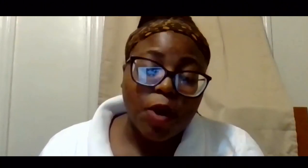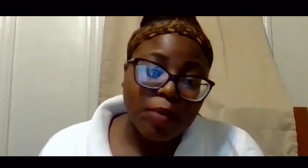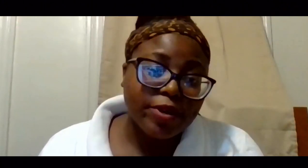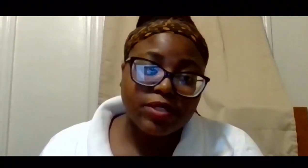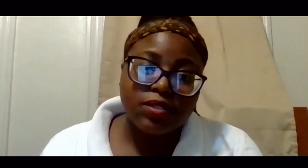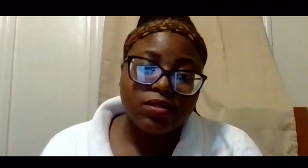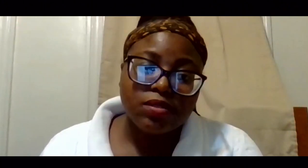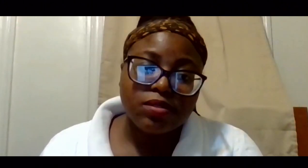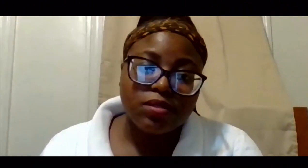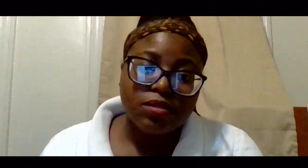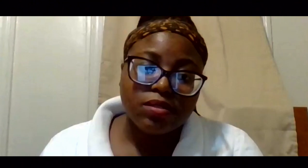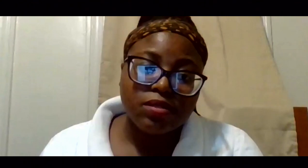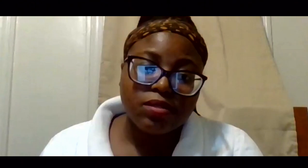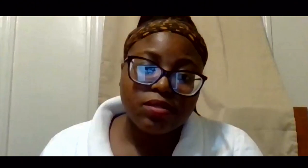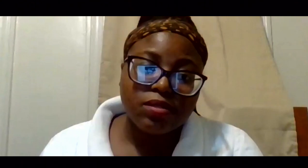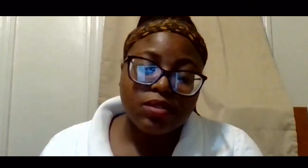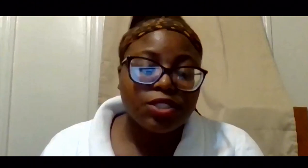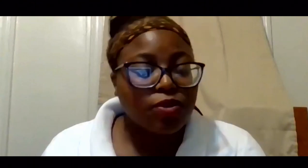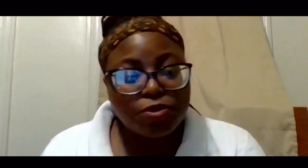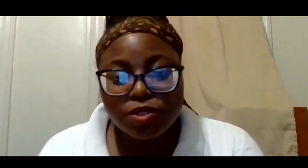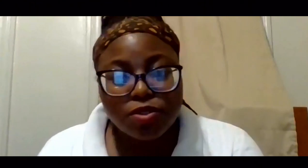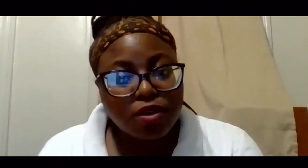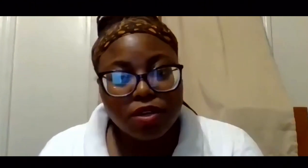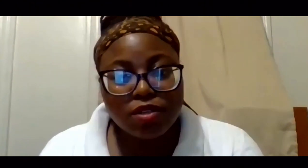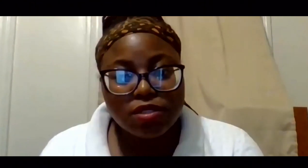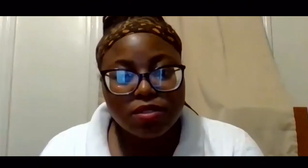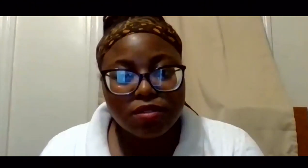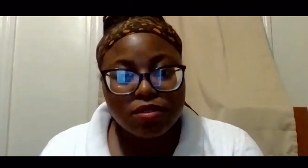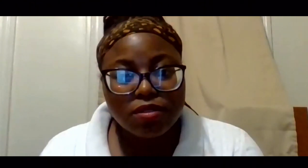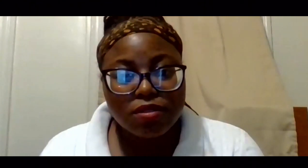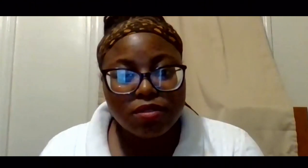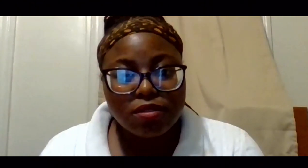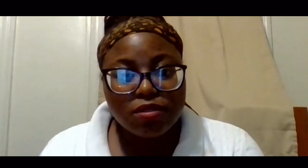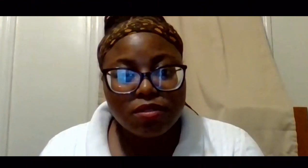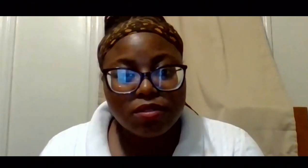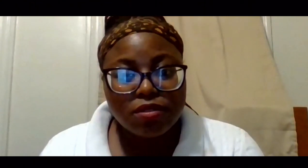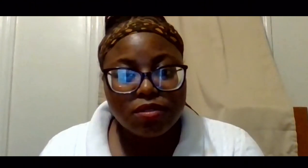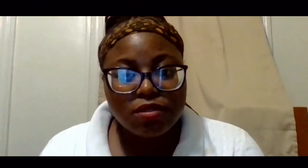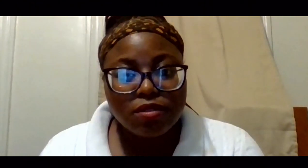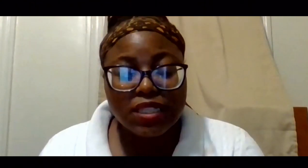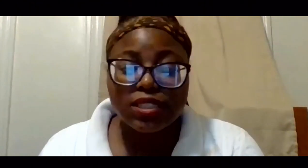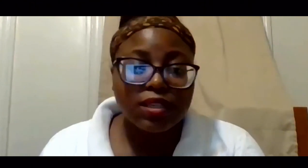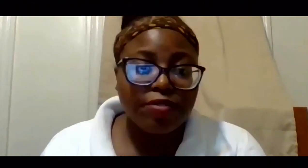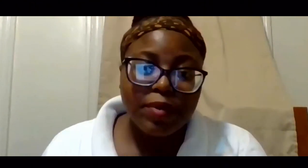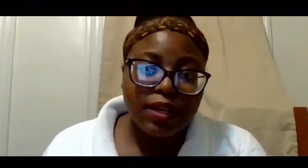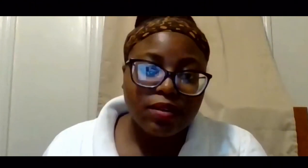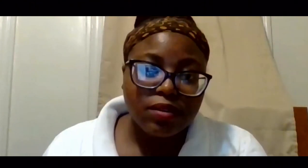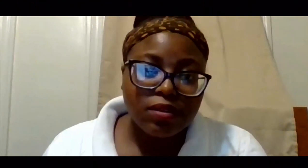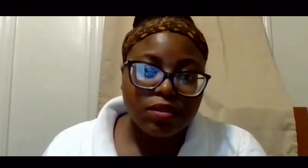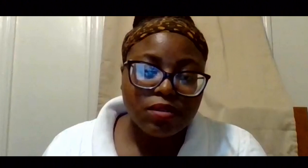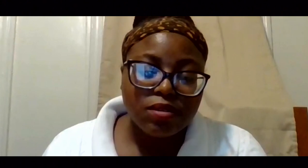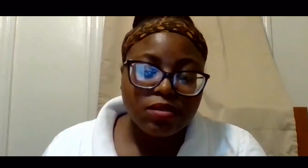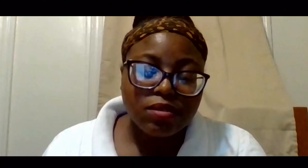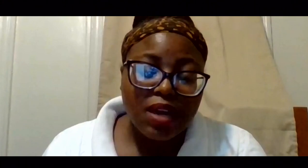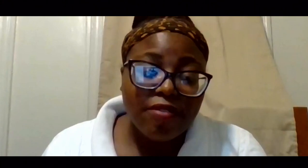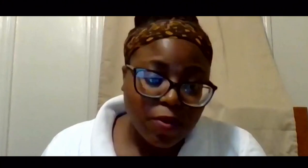It's barbers. It's grocery store clerks. It's delivery men.